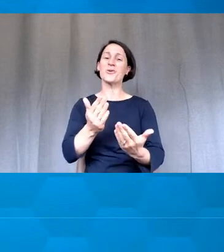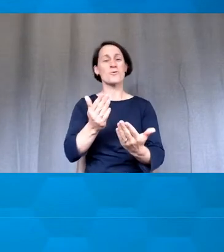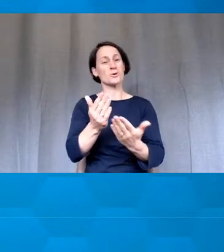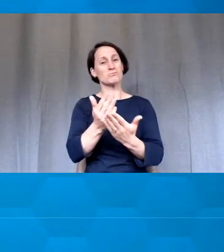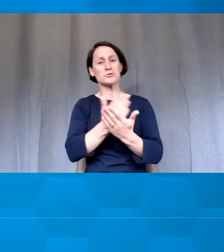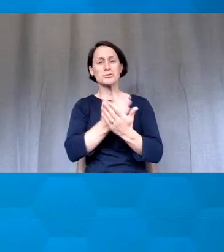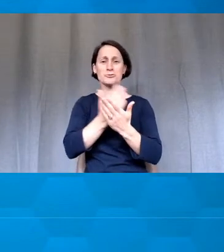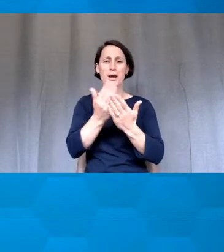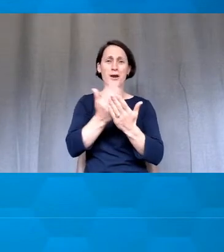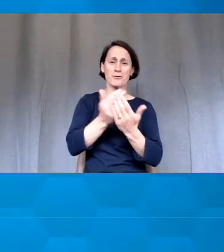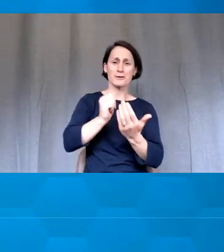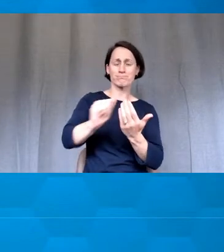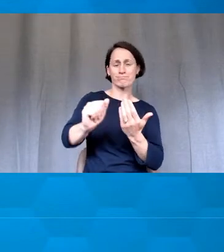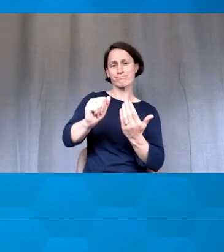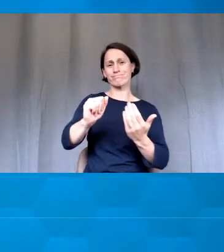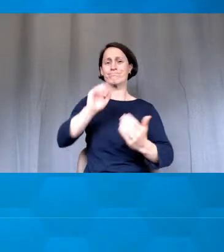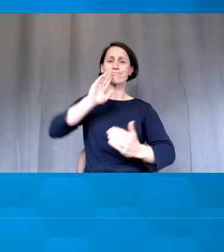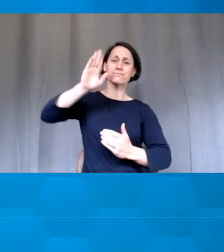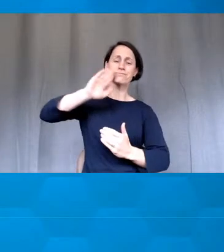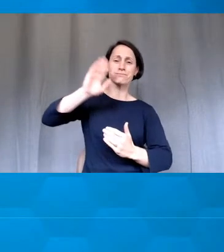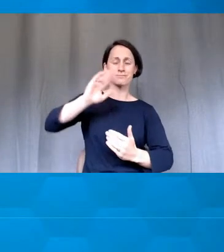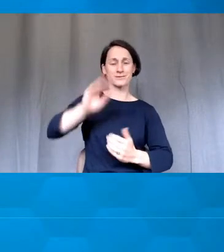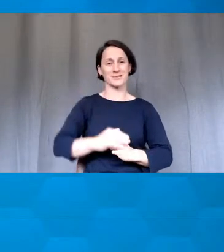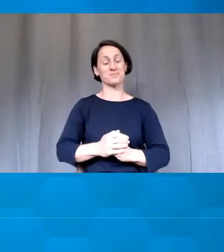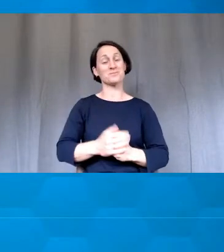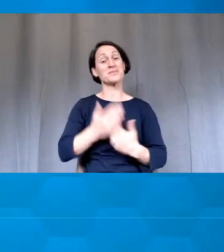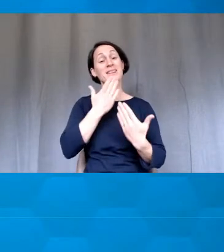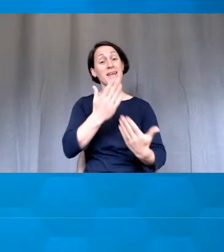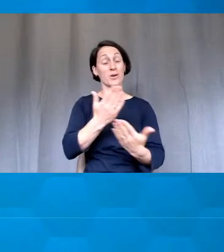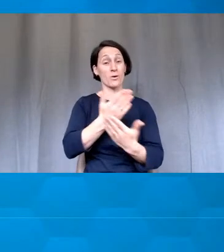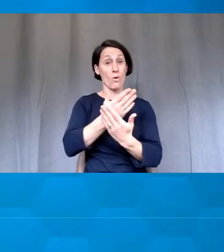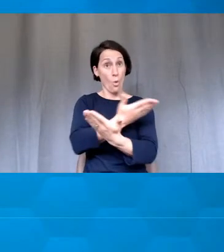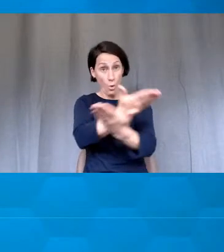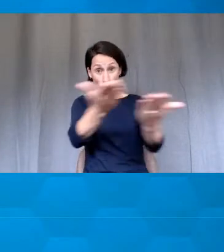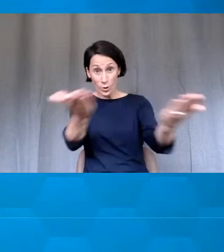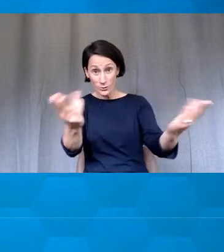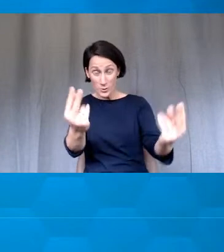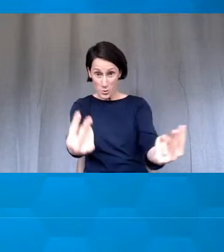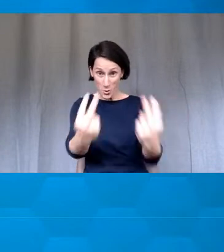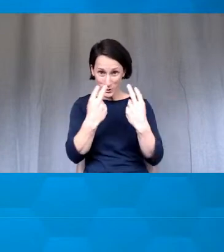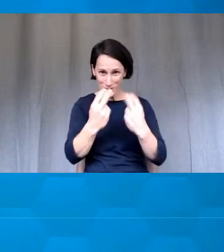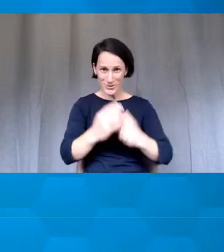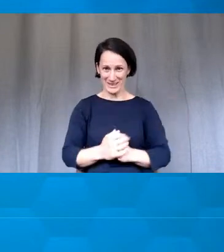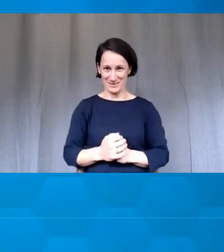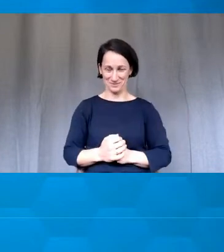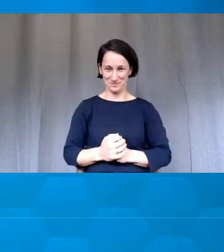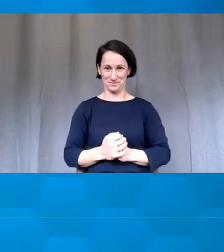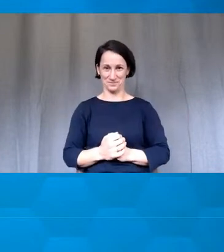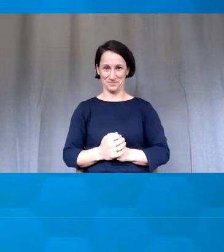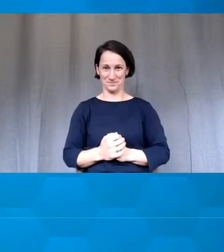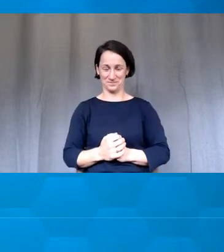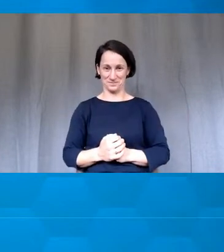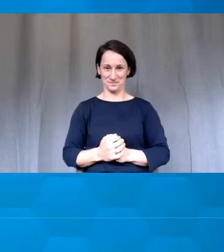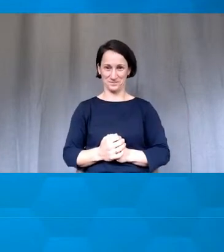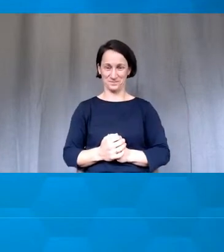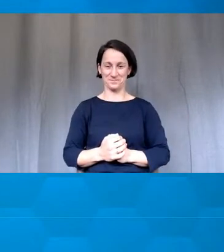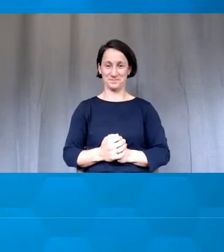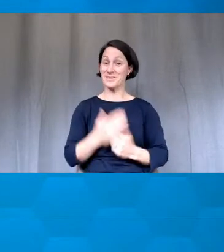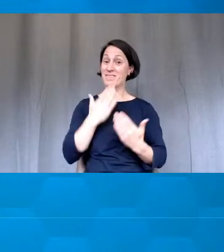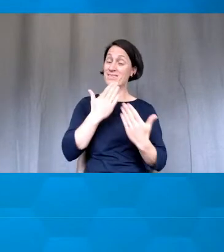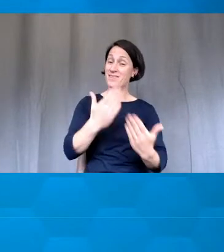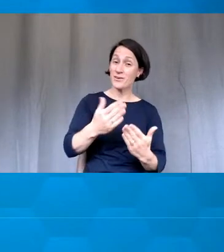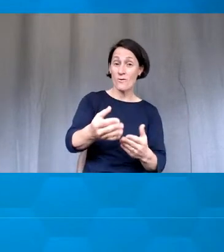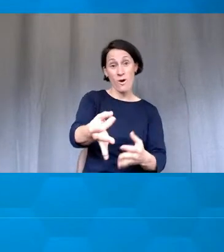with everybody. I'm going to thank the participants for coming along and participating and asking